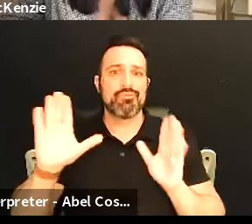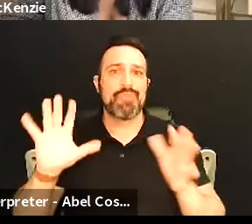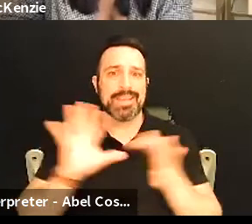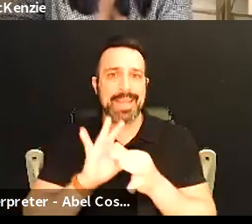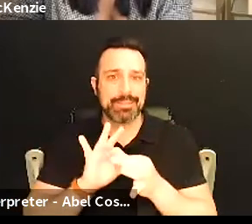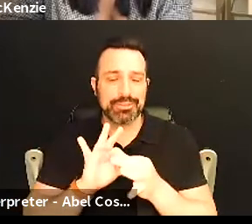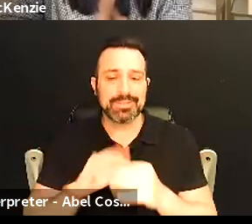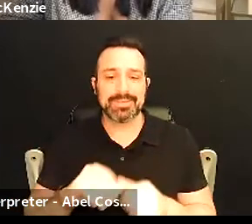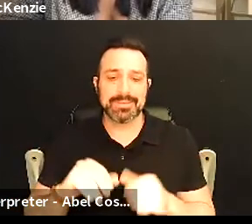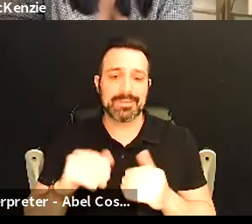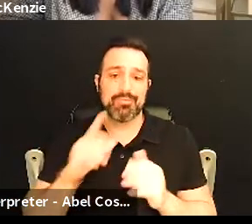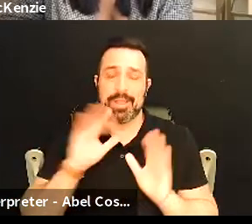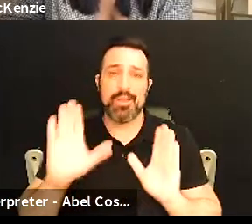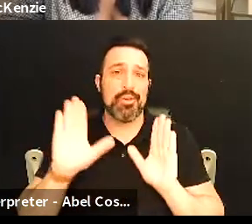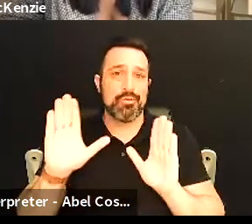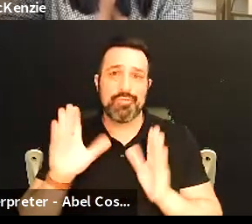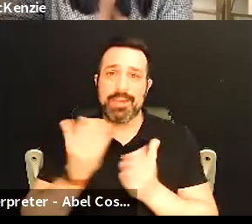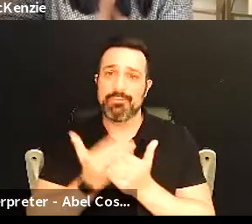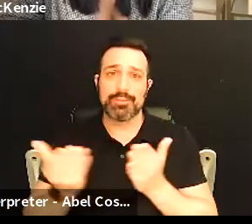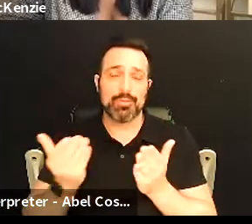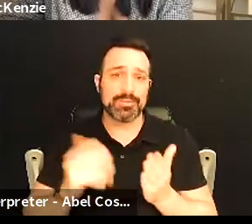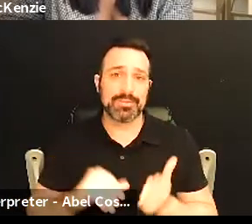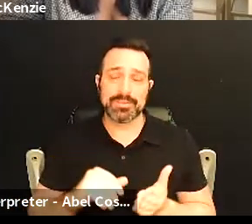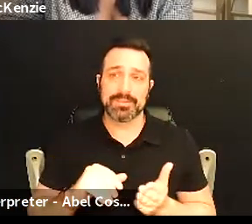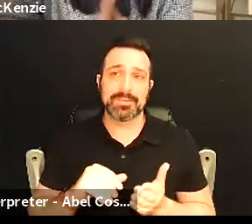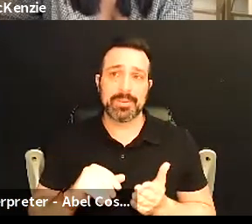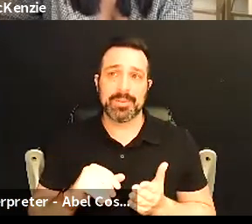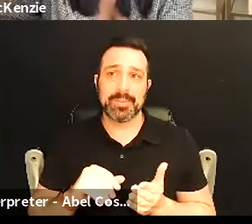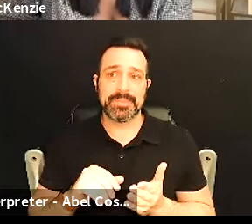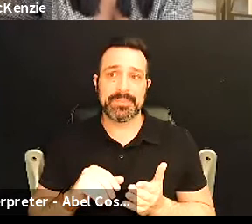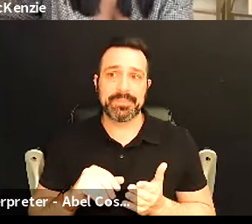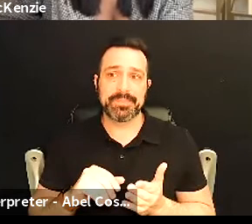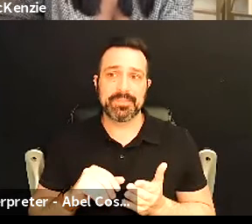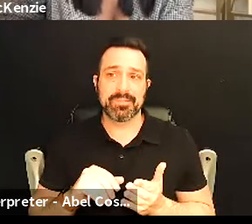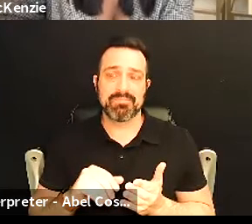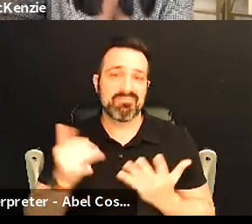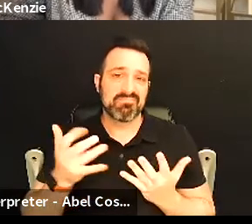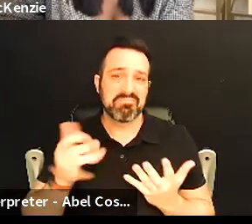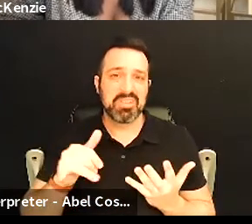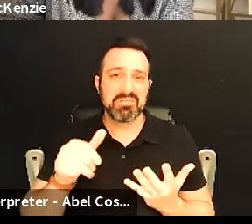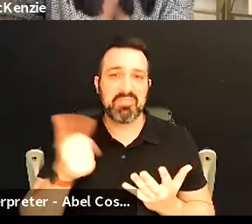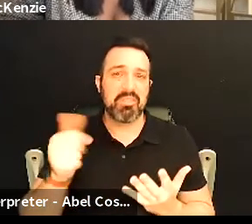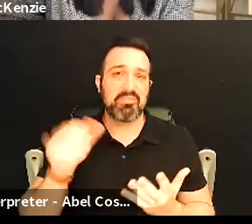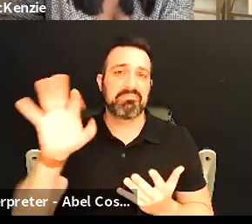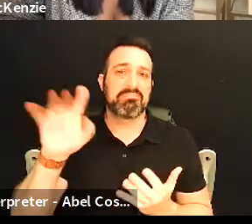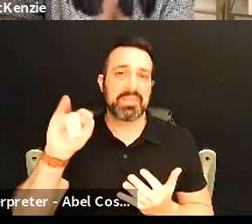they're a great resource so that's also really um just a little tip of finding a mentor would be